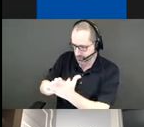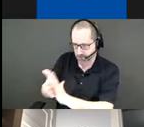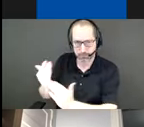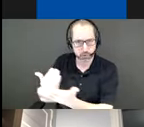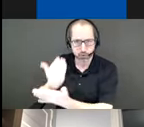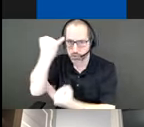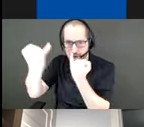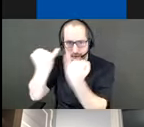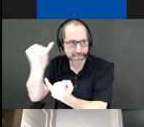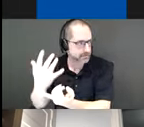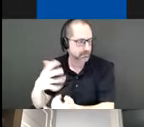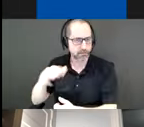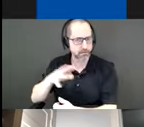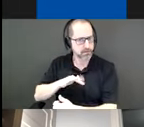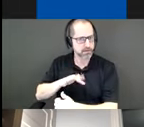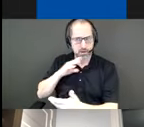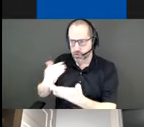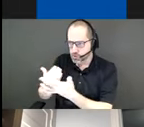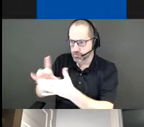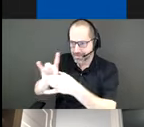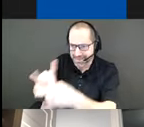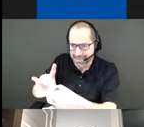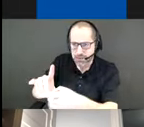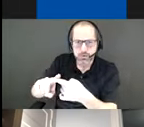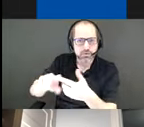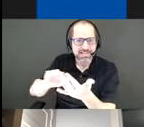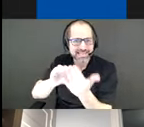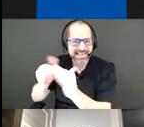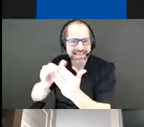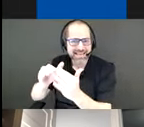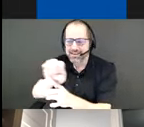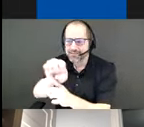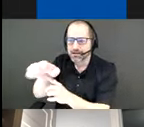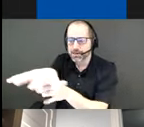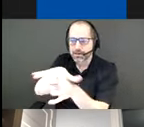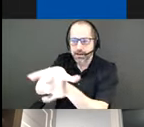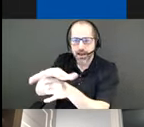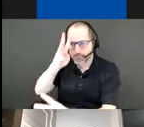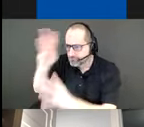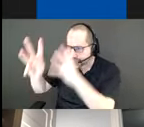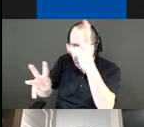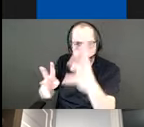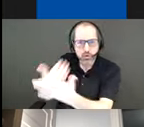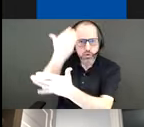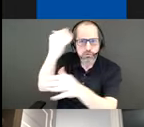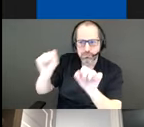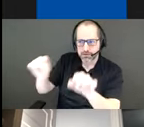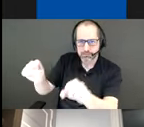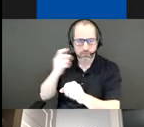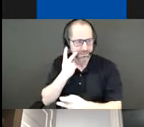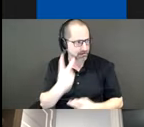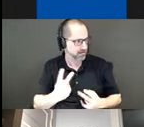connections to the urban environment and producing new possibilities. And we were really excited to see this happening